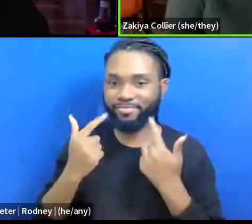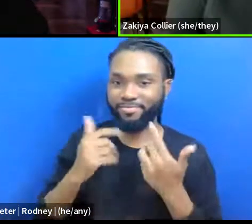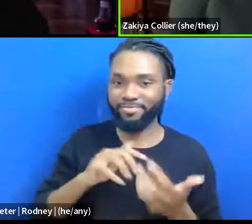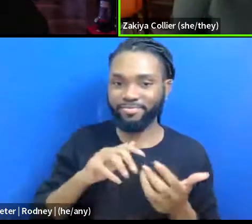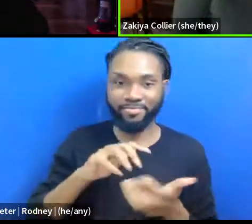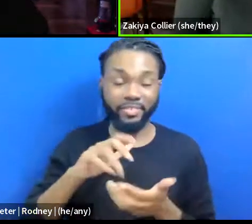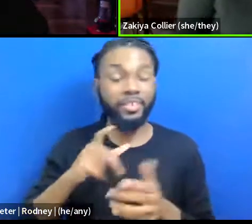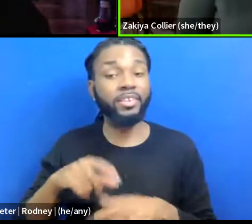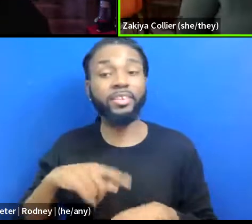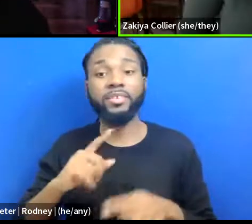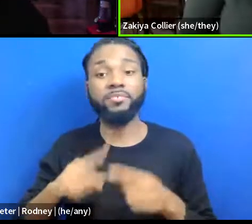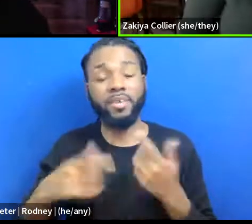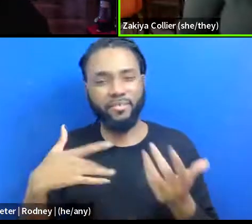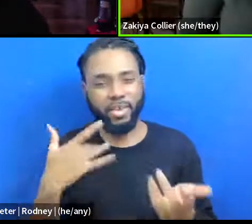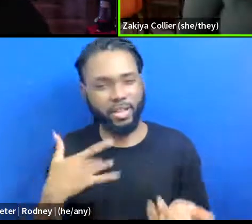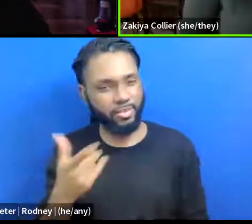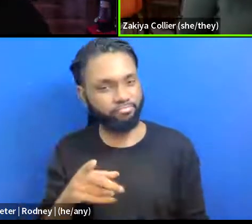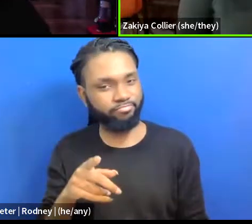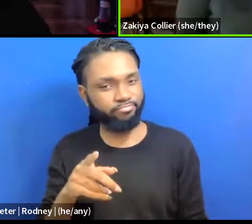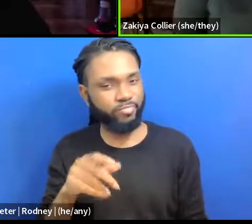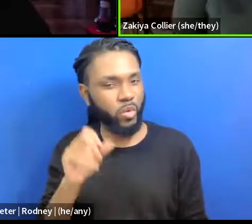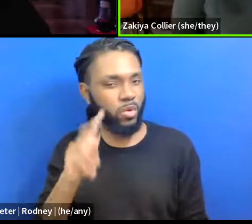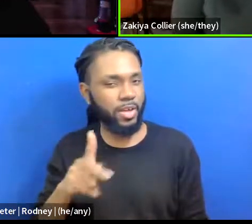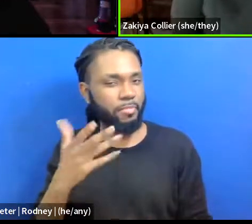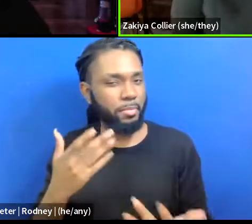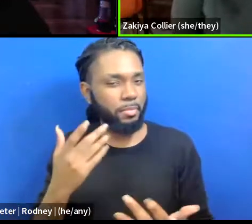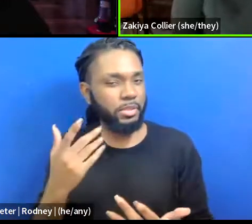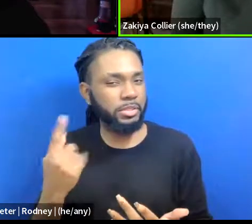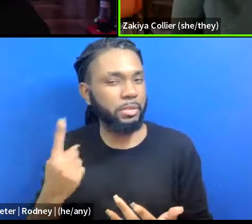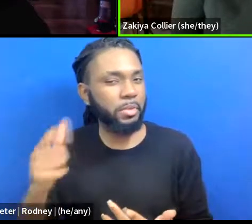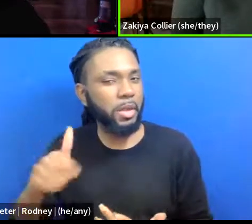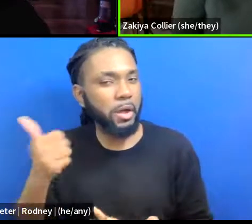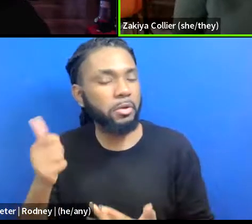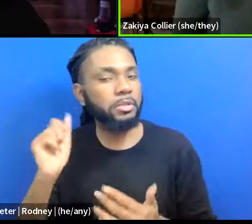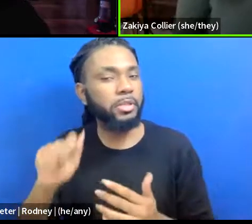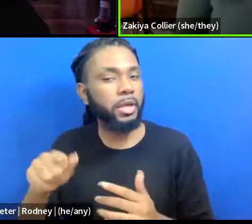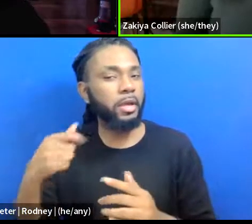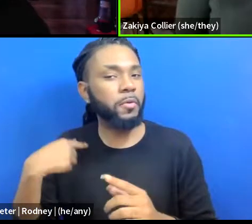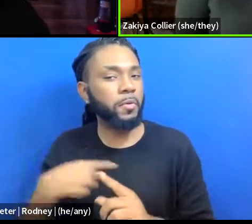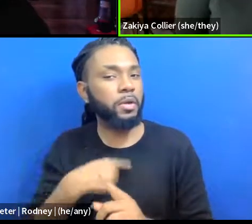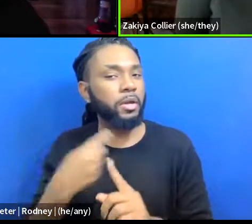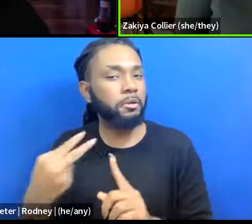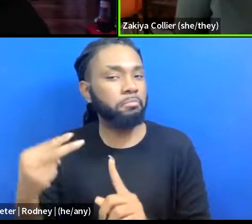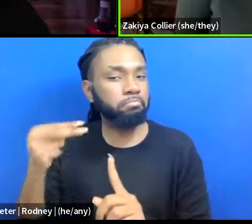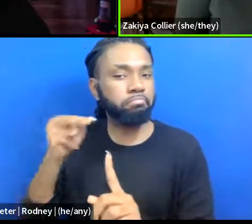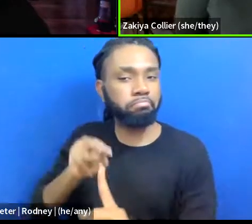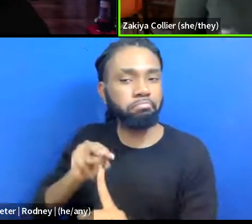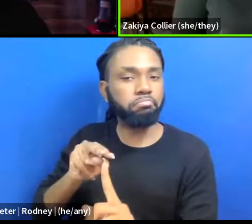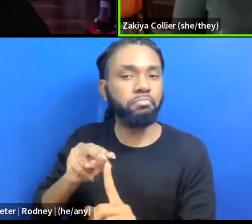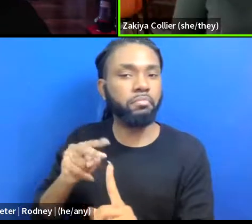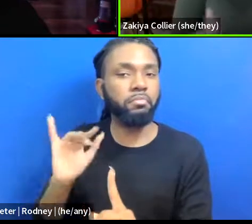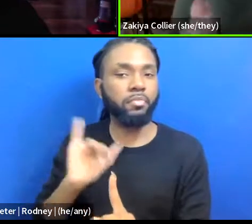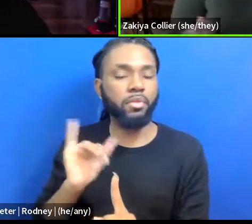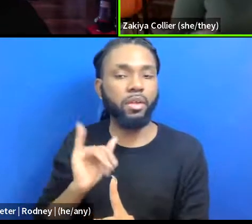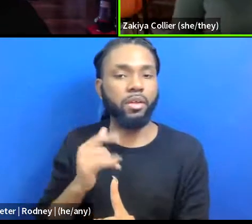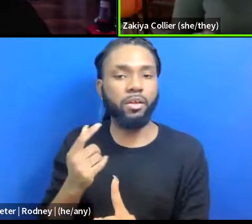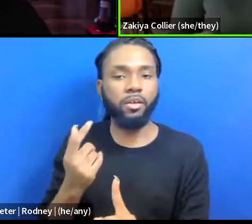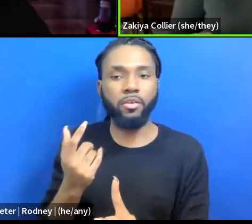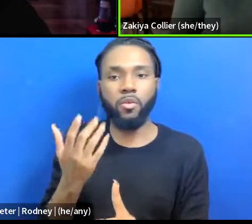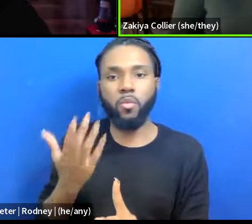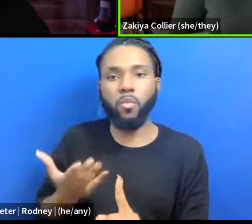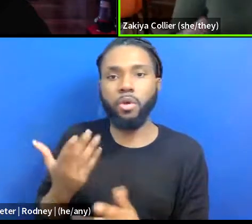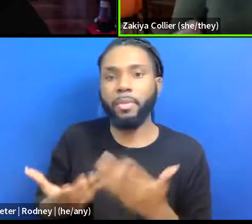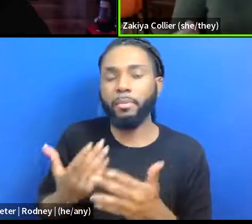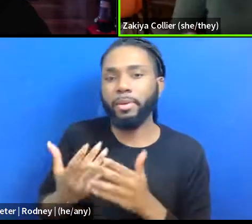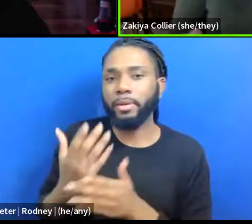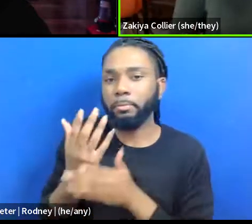okay, well, could it be something else? Could we think about this differently? Like what might not be what, you know, what, what might be